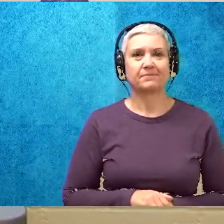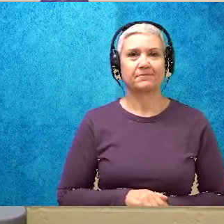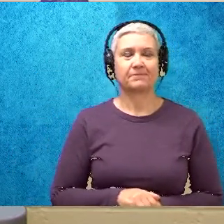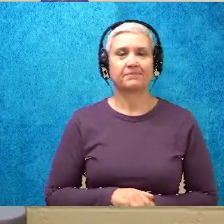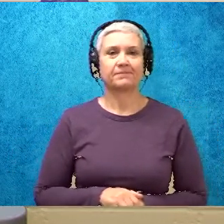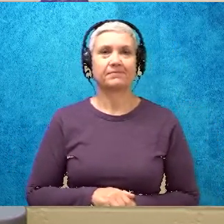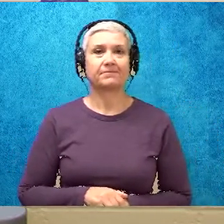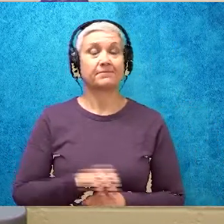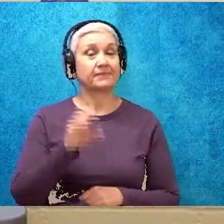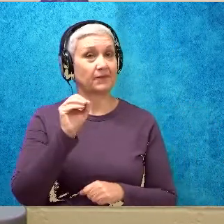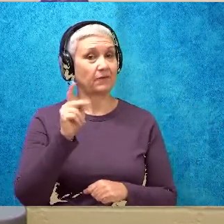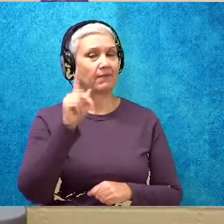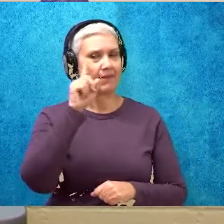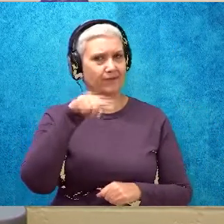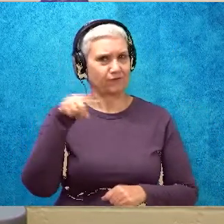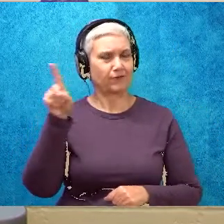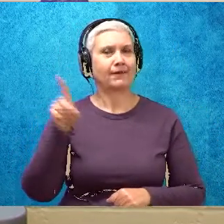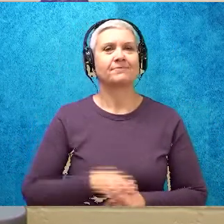Okay, let's check it.